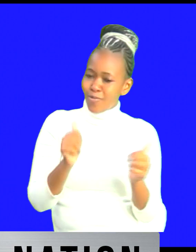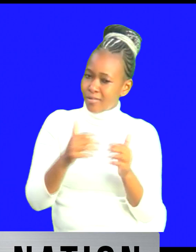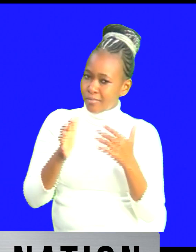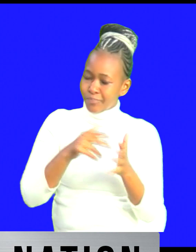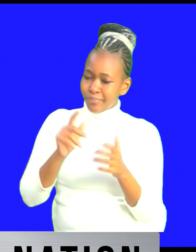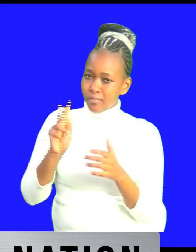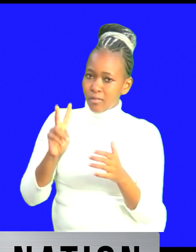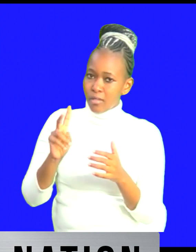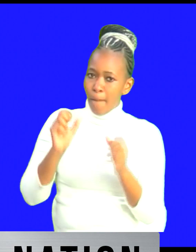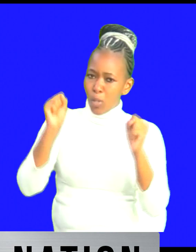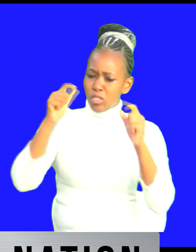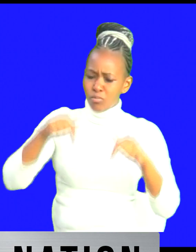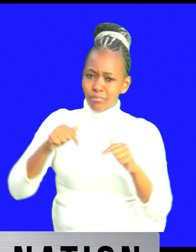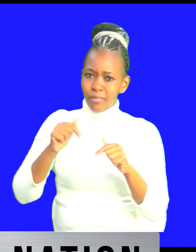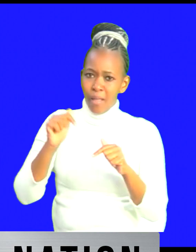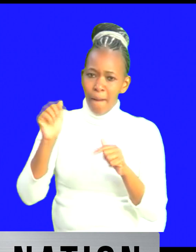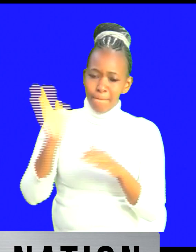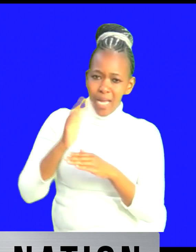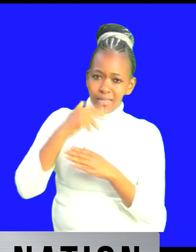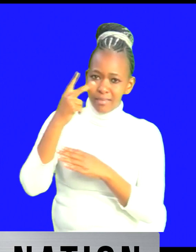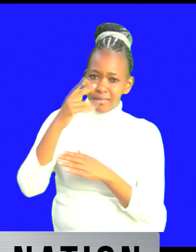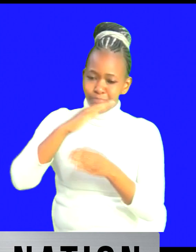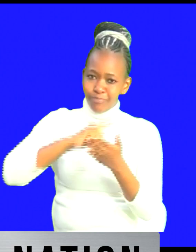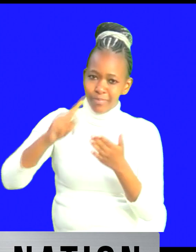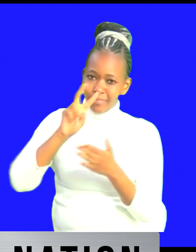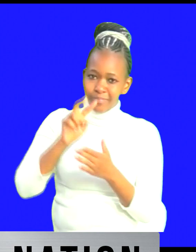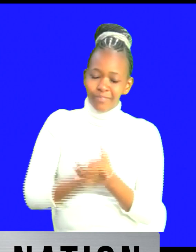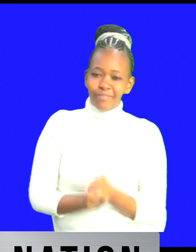tv my name is jonah simba see you next week bye